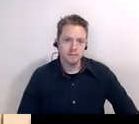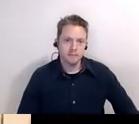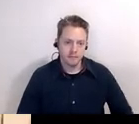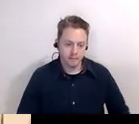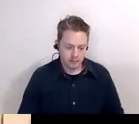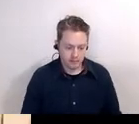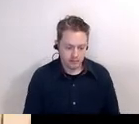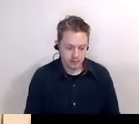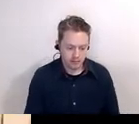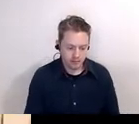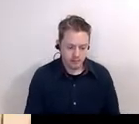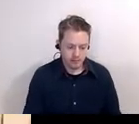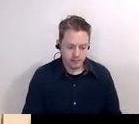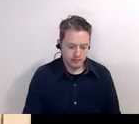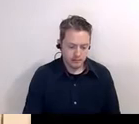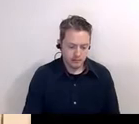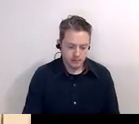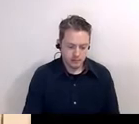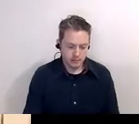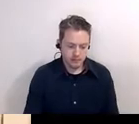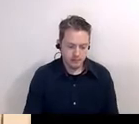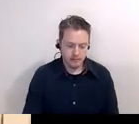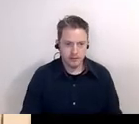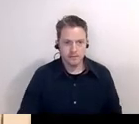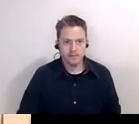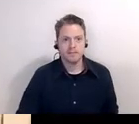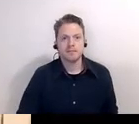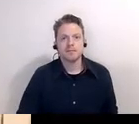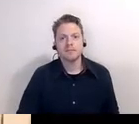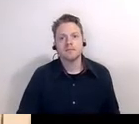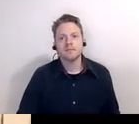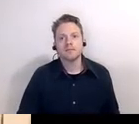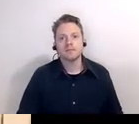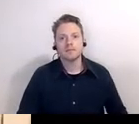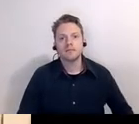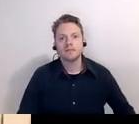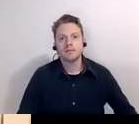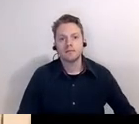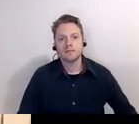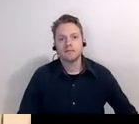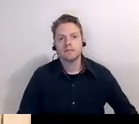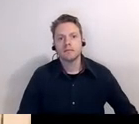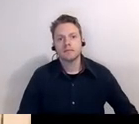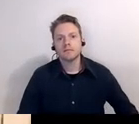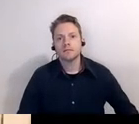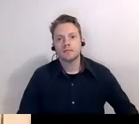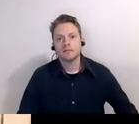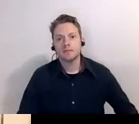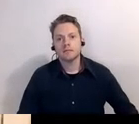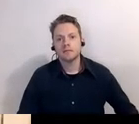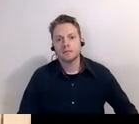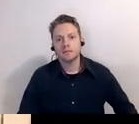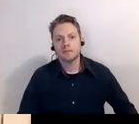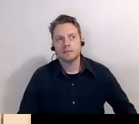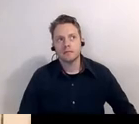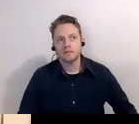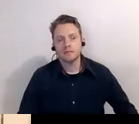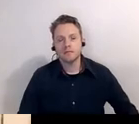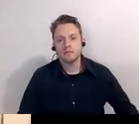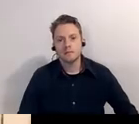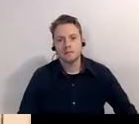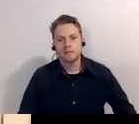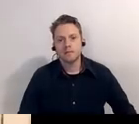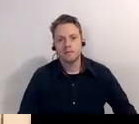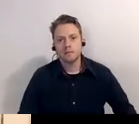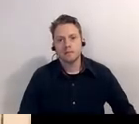and then young people come in and renovate the houses institutional gentrification there's a chronic an article in the chronicle of